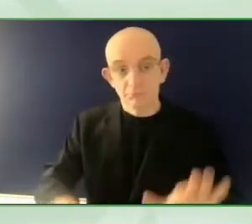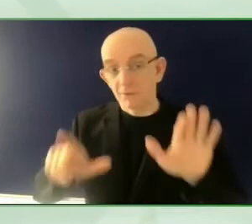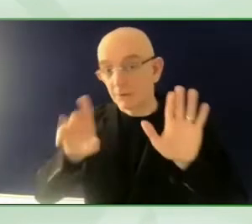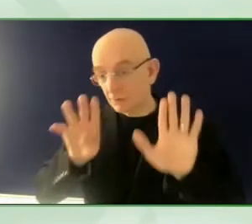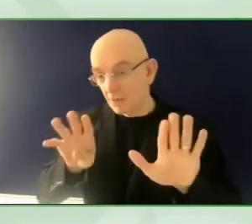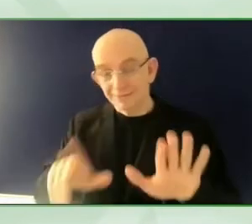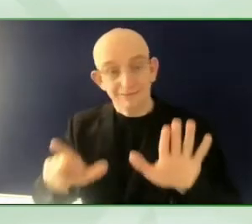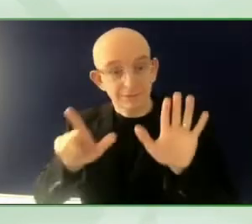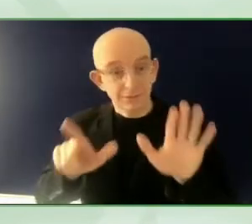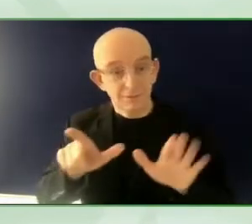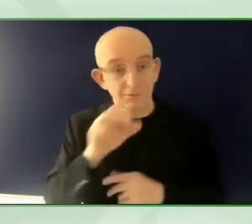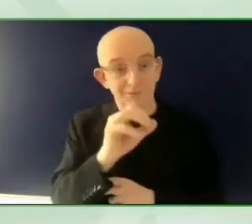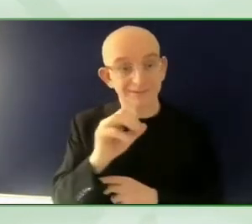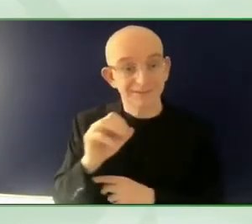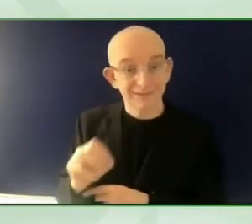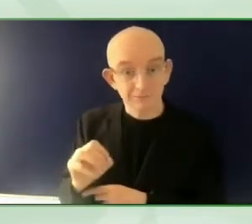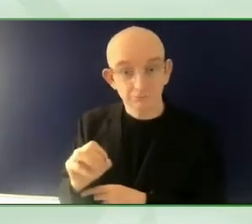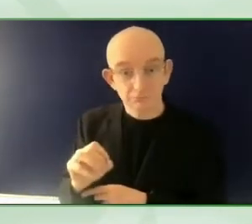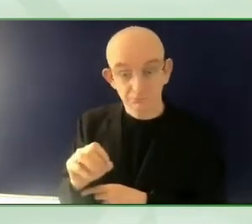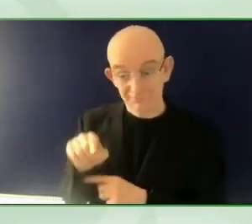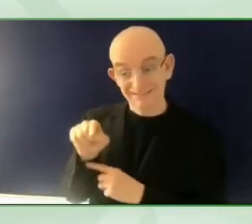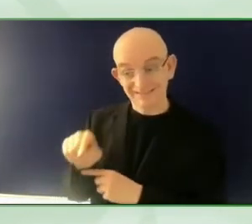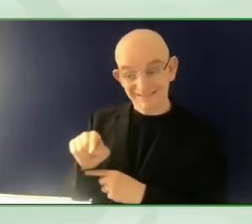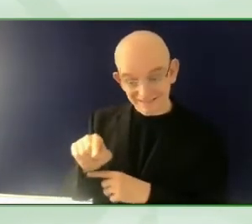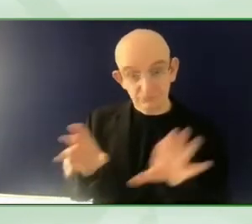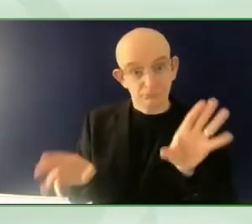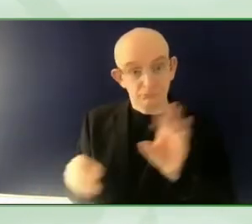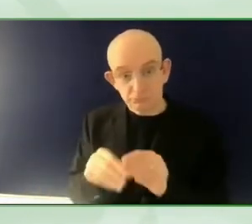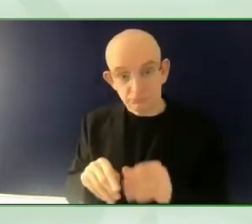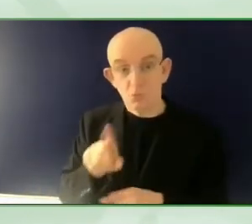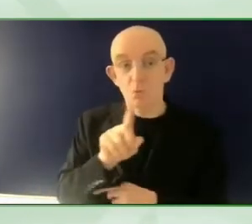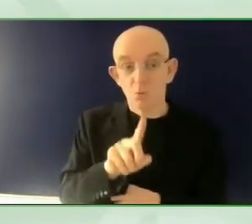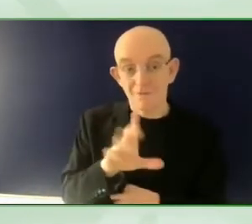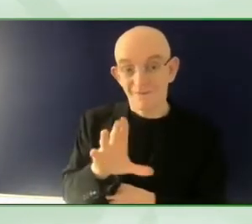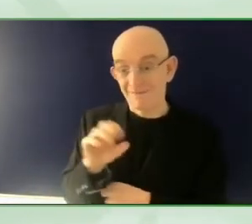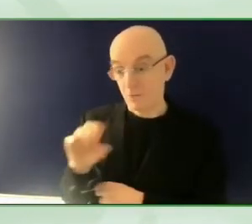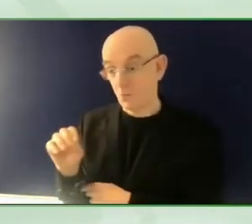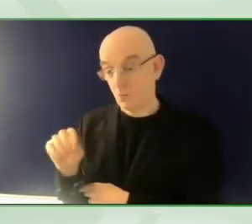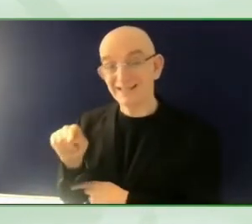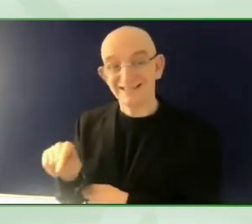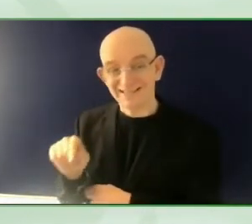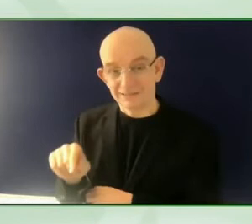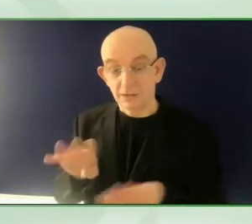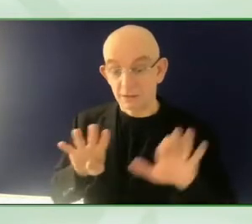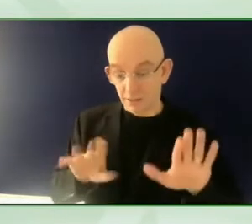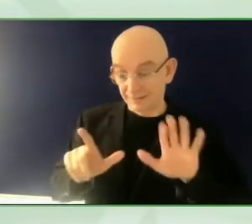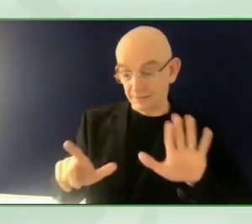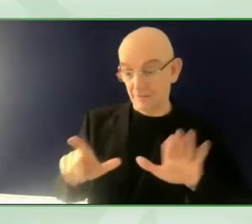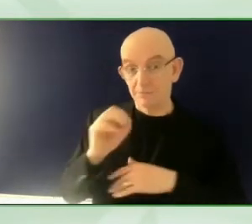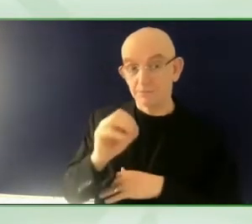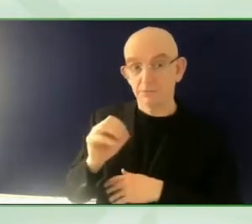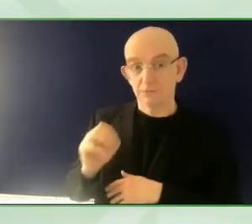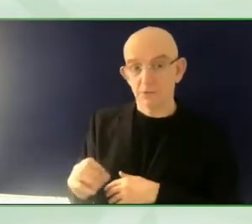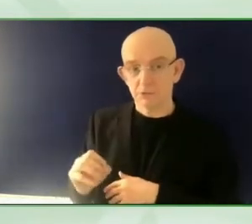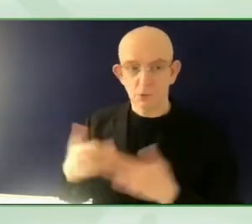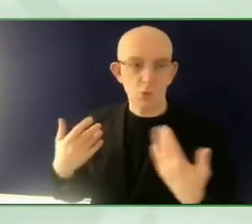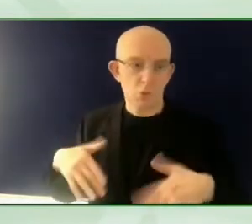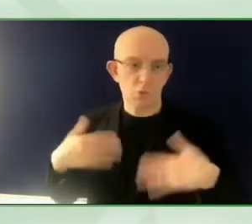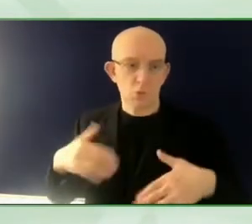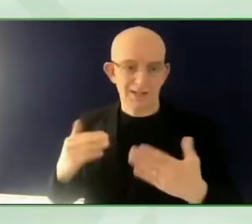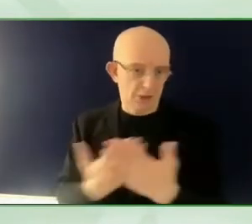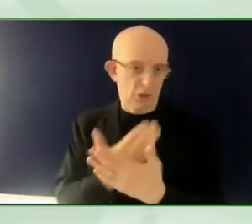I think that that's one of the most important things. The second element is that one of the themes for the GDS 2022